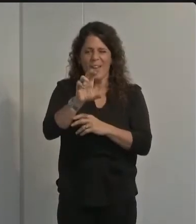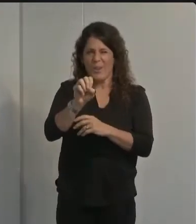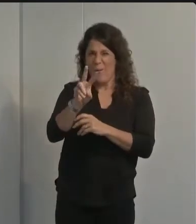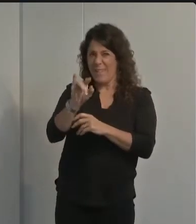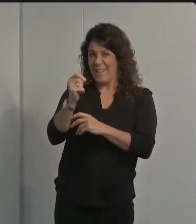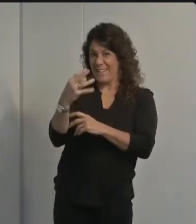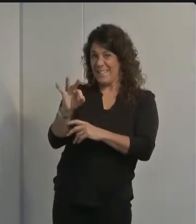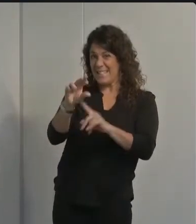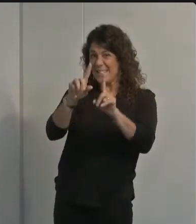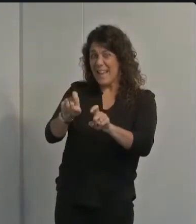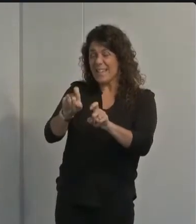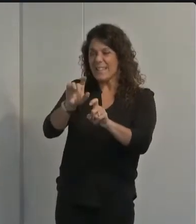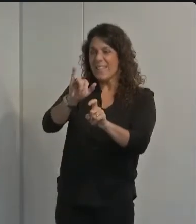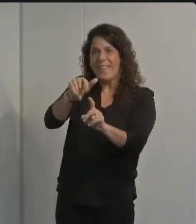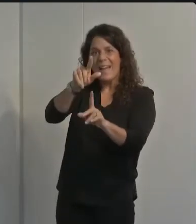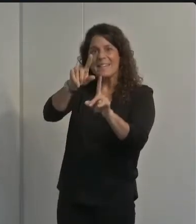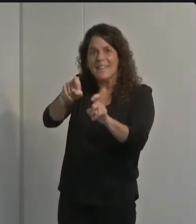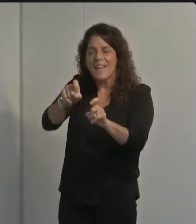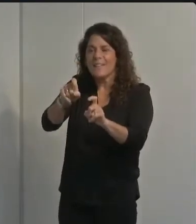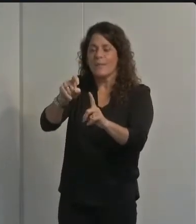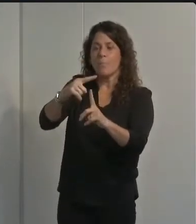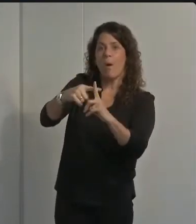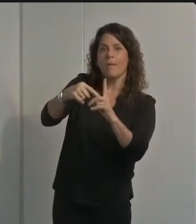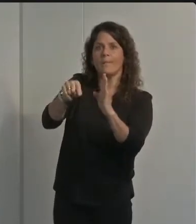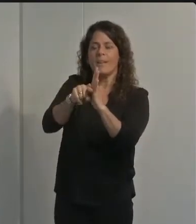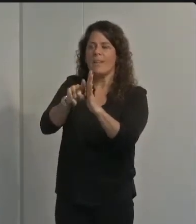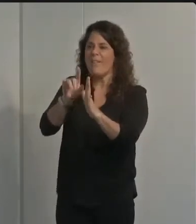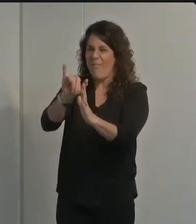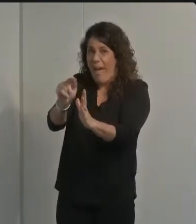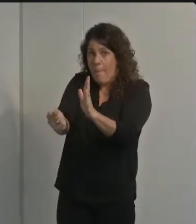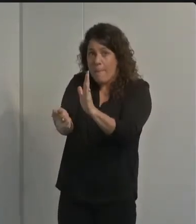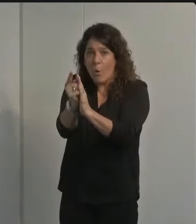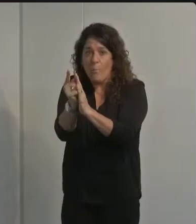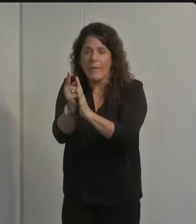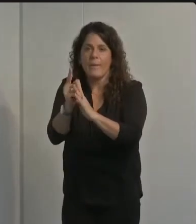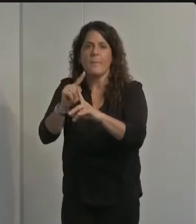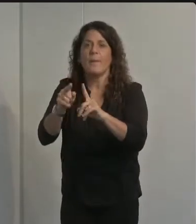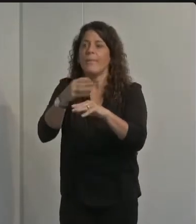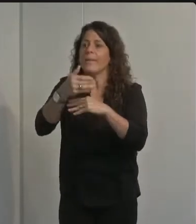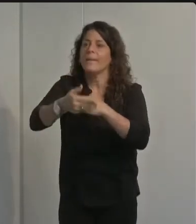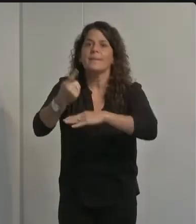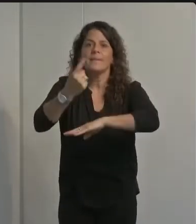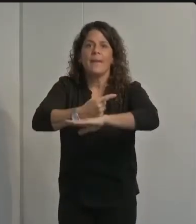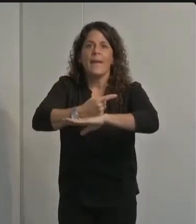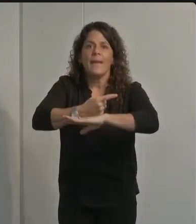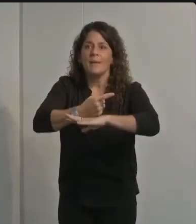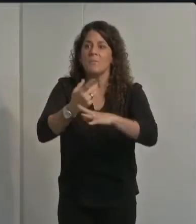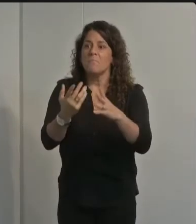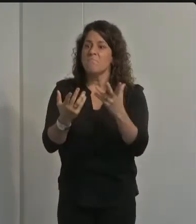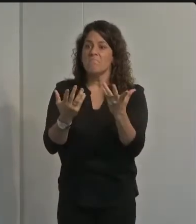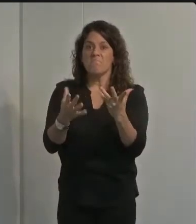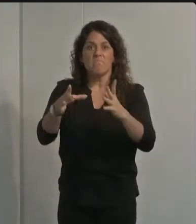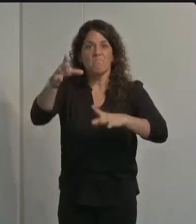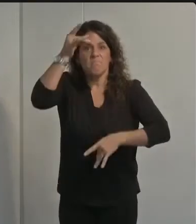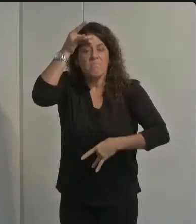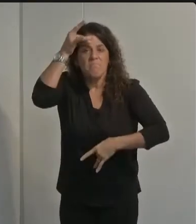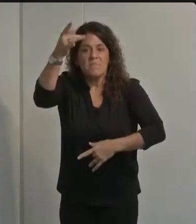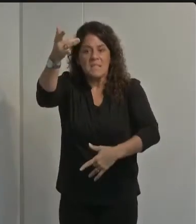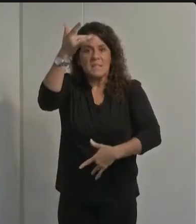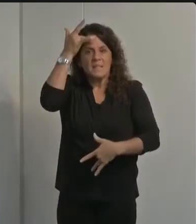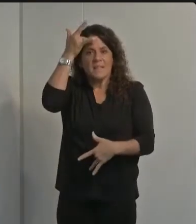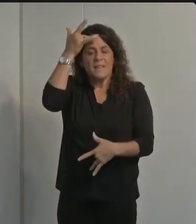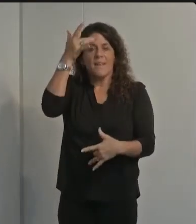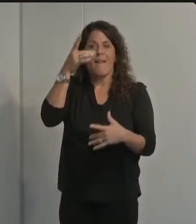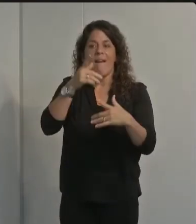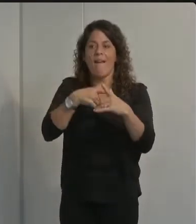single moment in time you can contract the virus the next day and not exhibit symptoms and think you are fine because you had a negative